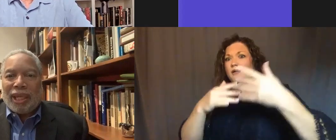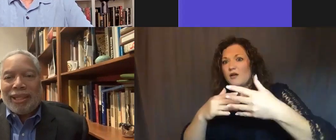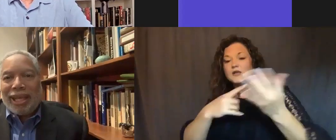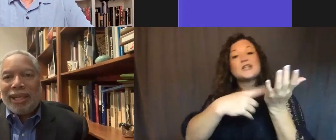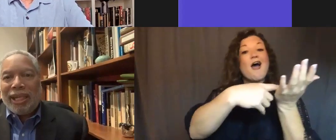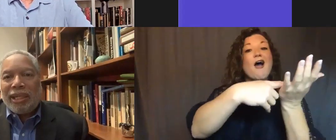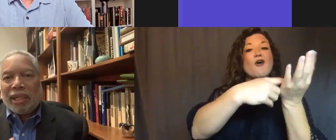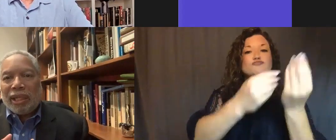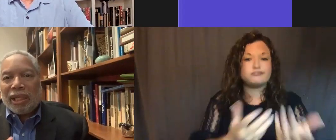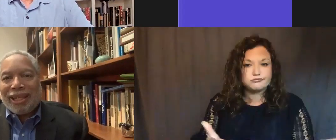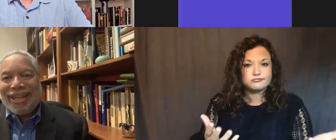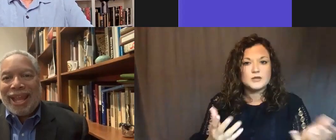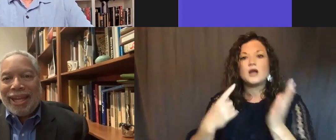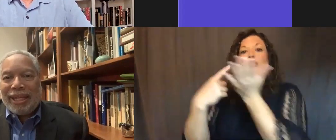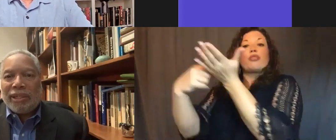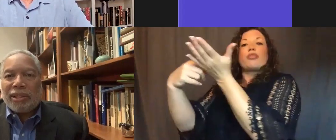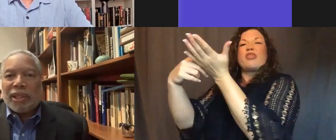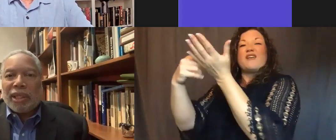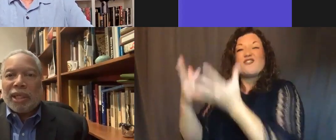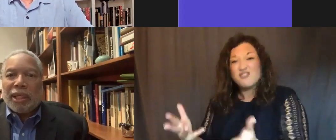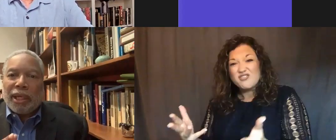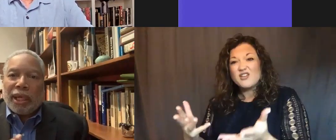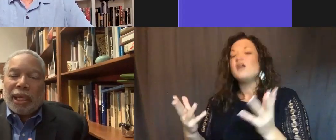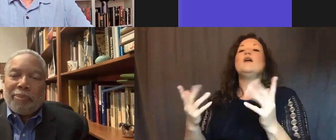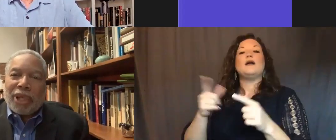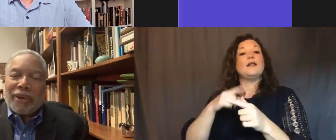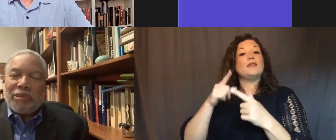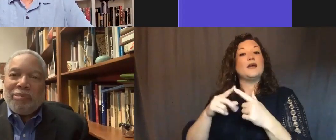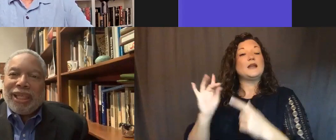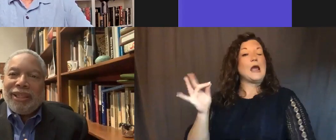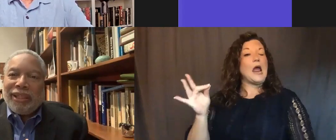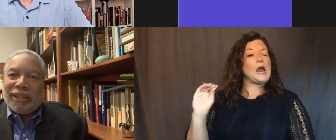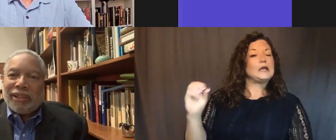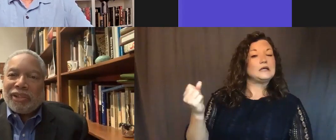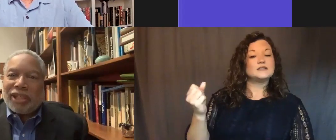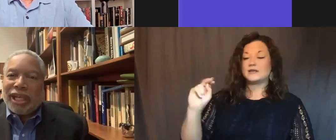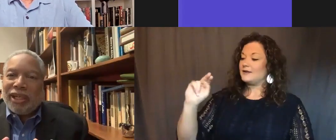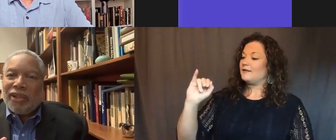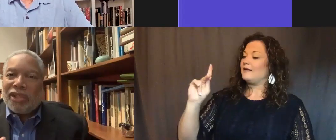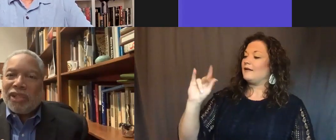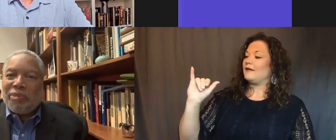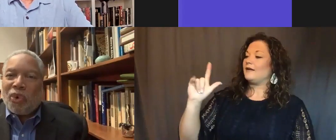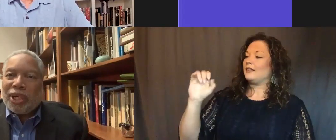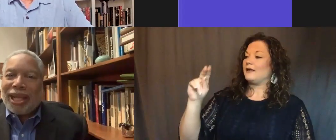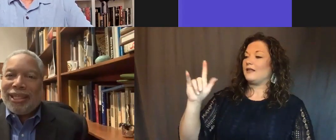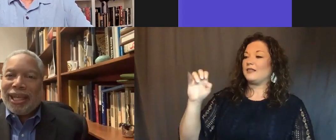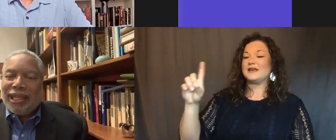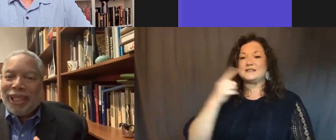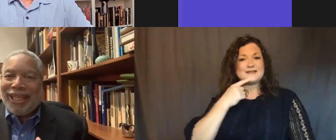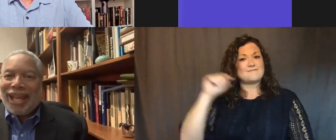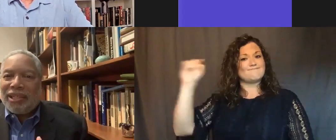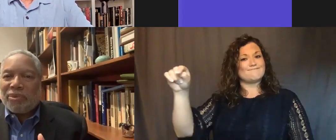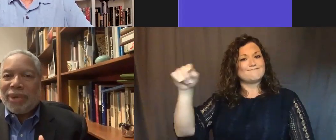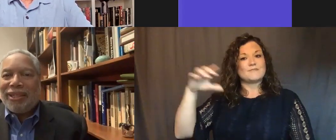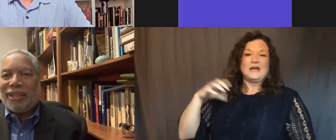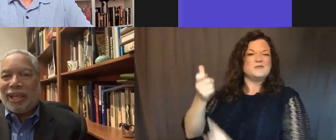And then in the late 80s, Congressman Mickey Leland said this is an important idea, and he